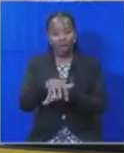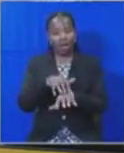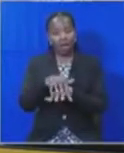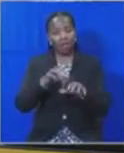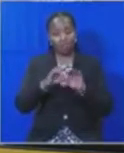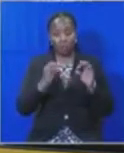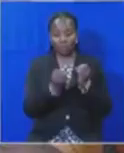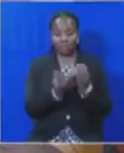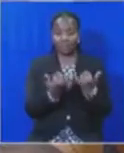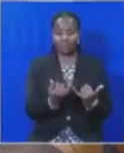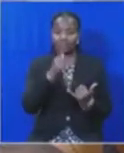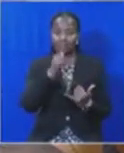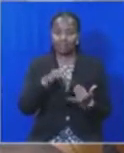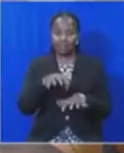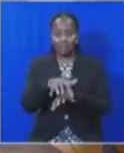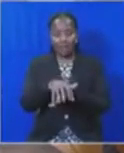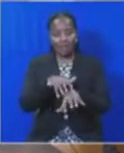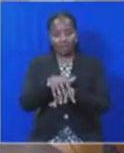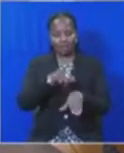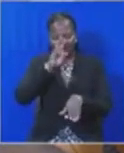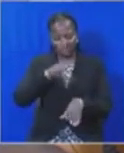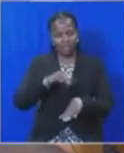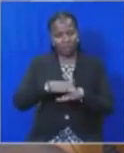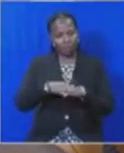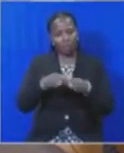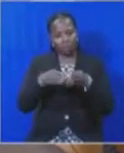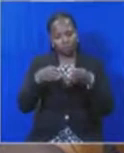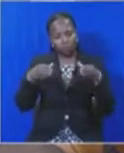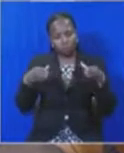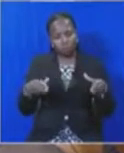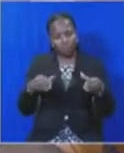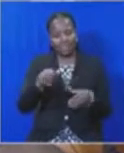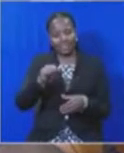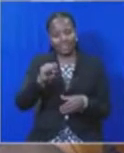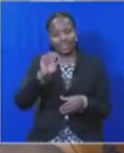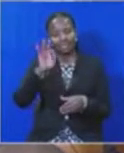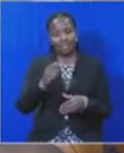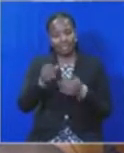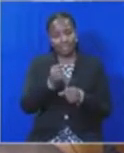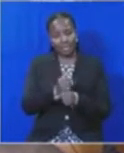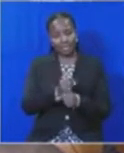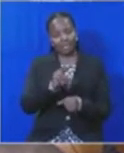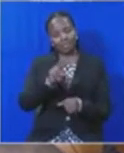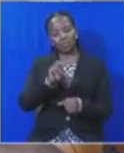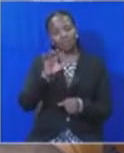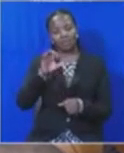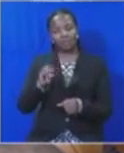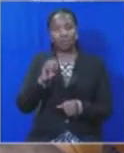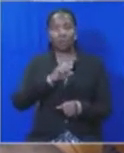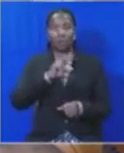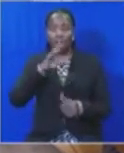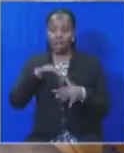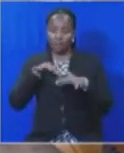agricultural production will have to show an increase of 60% by 2050 to satisfy the expected demand for